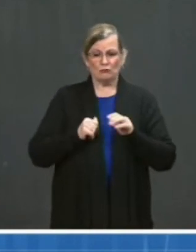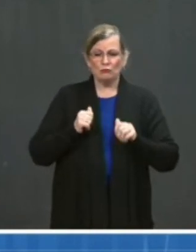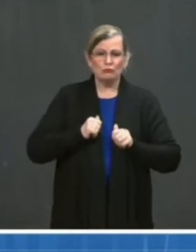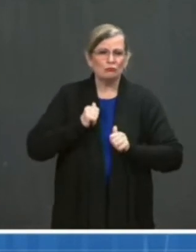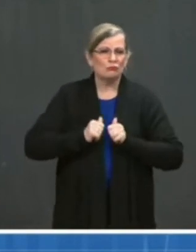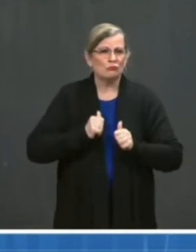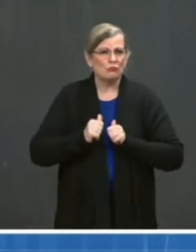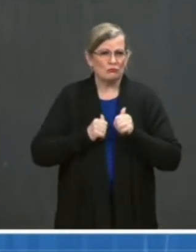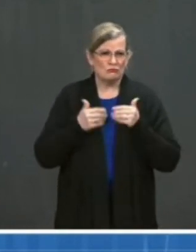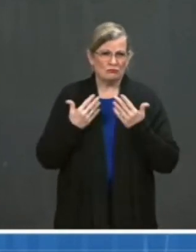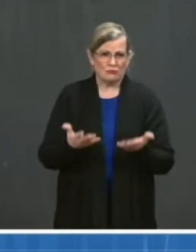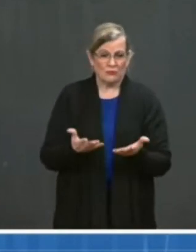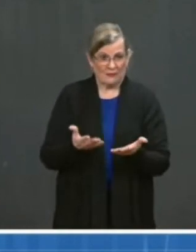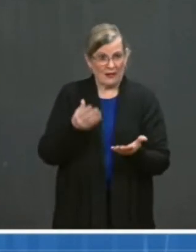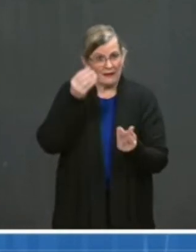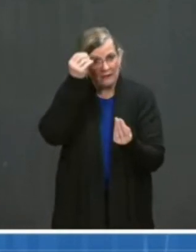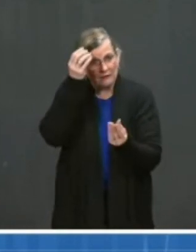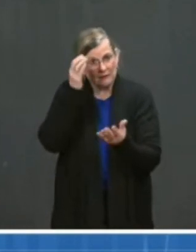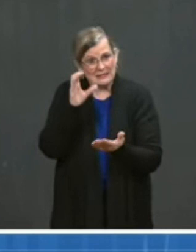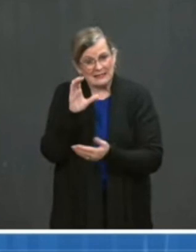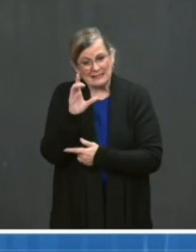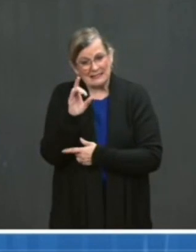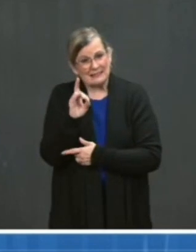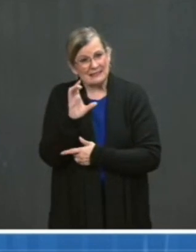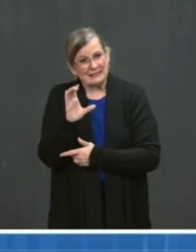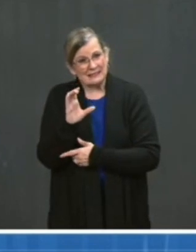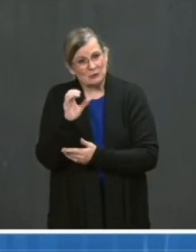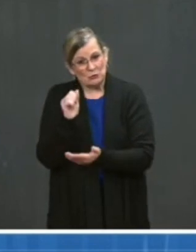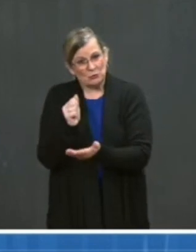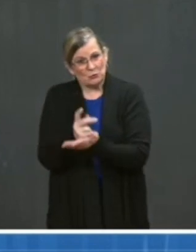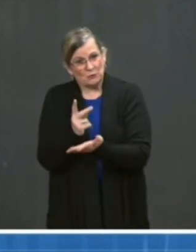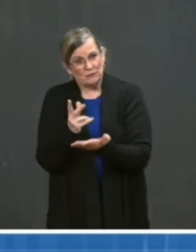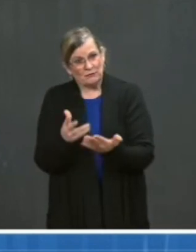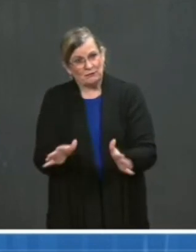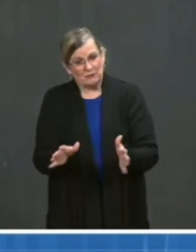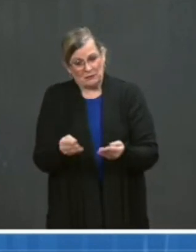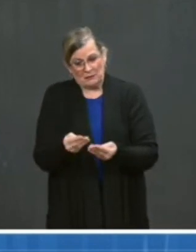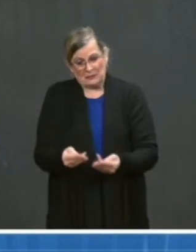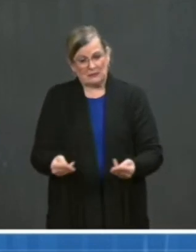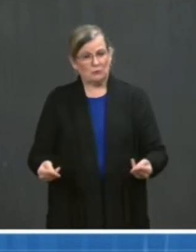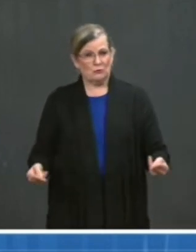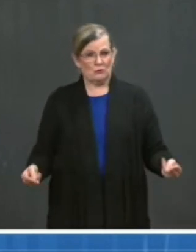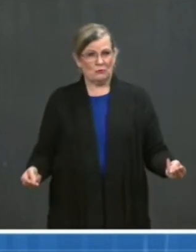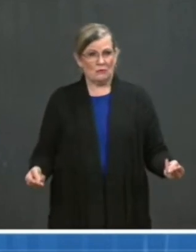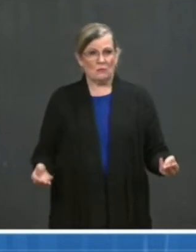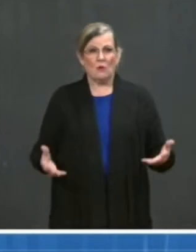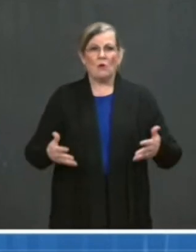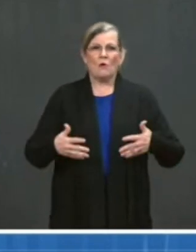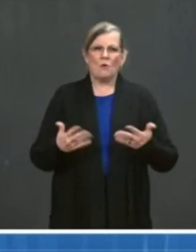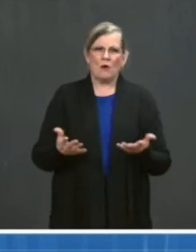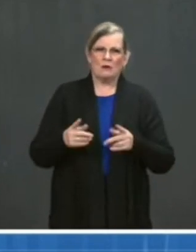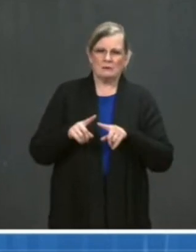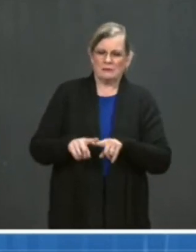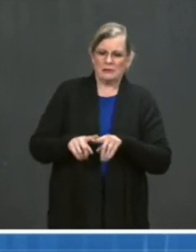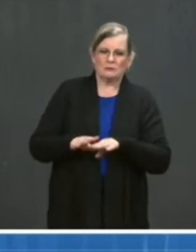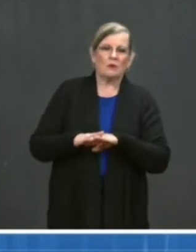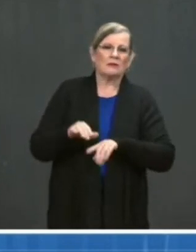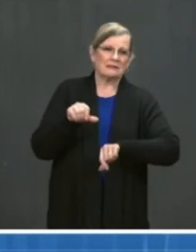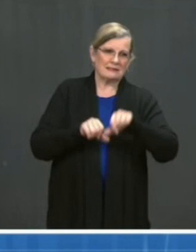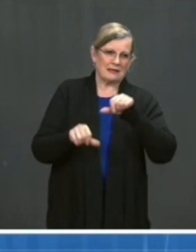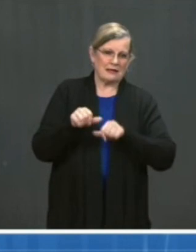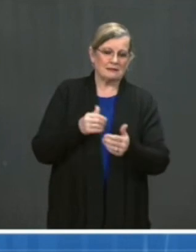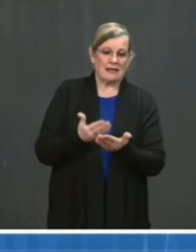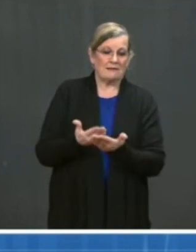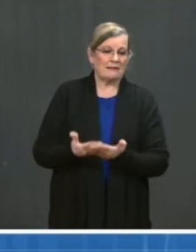CDC-approved materials to help them deliver science-based information to their networks, and we are reaching out to everyone everywhere to join